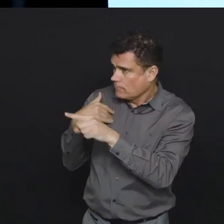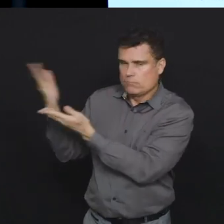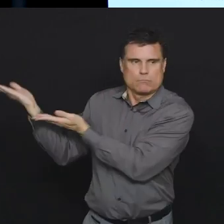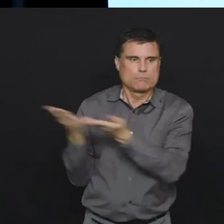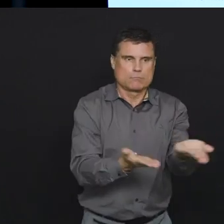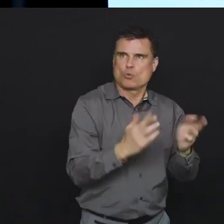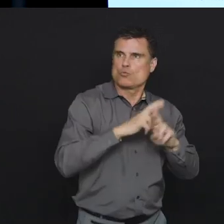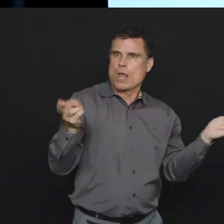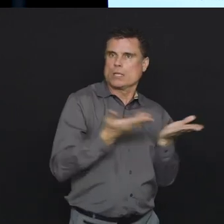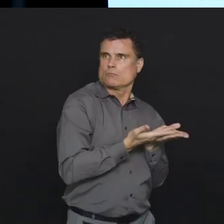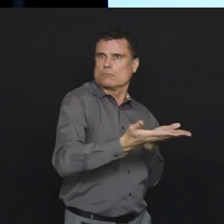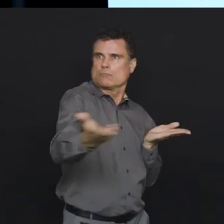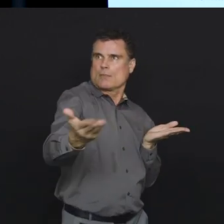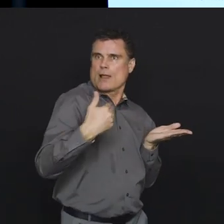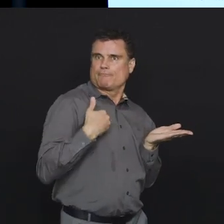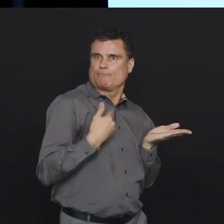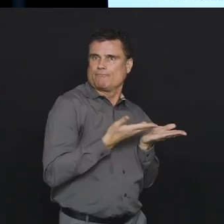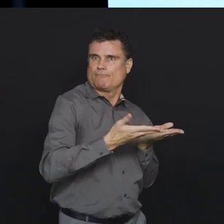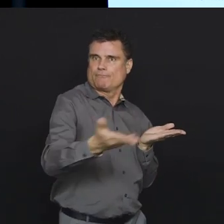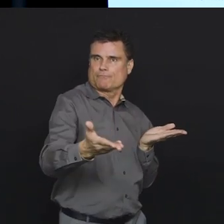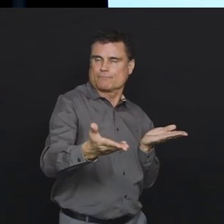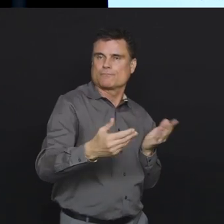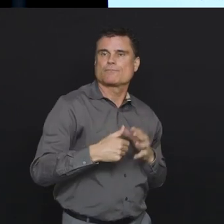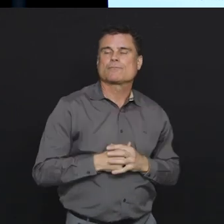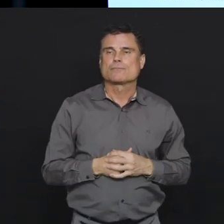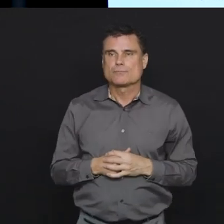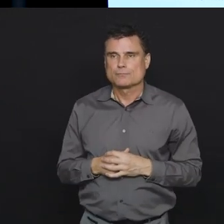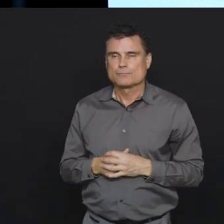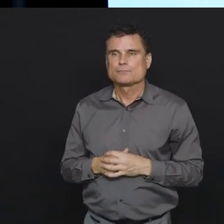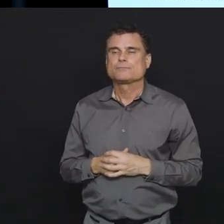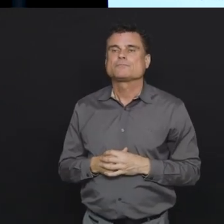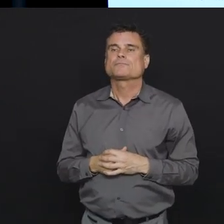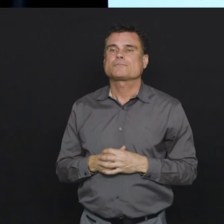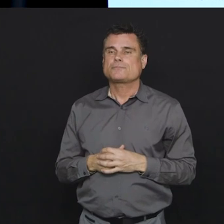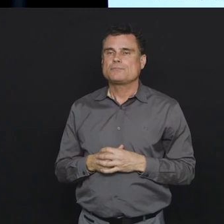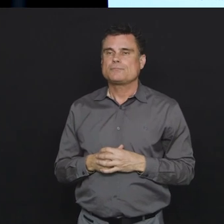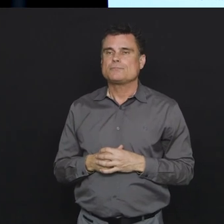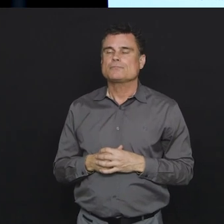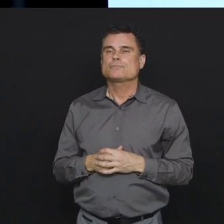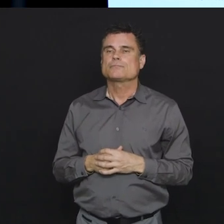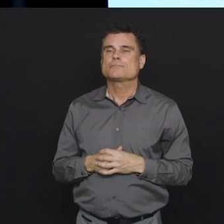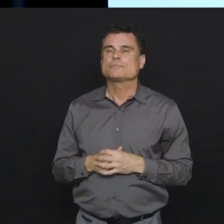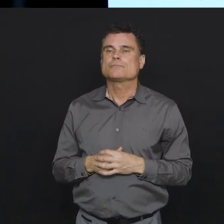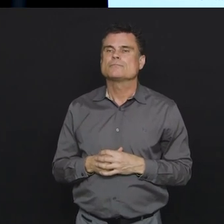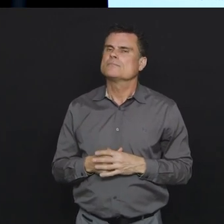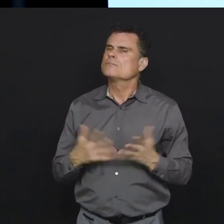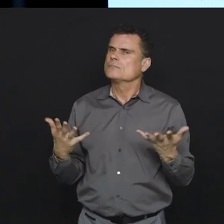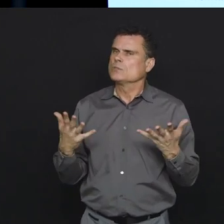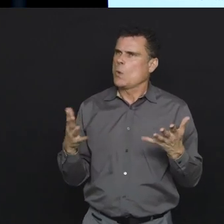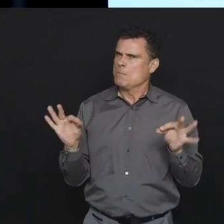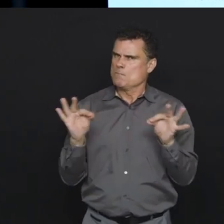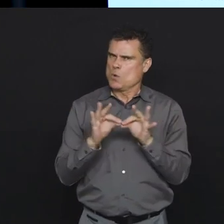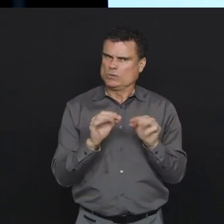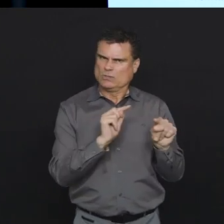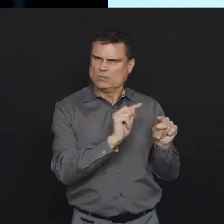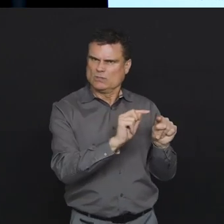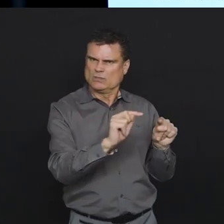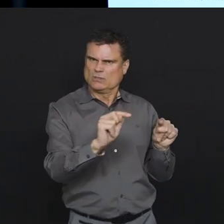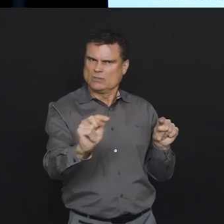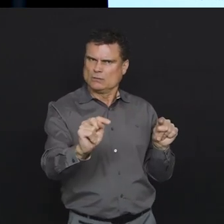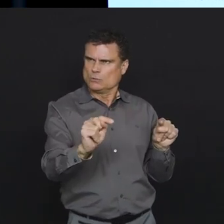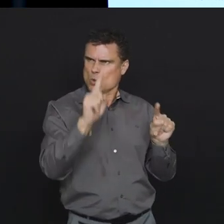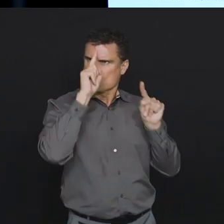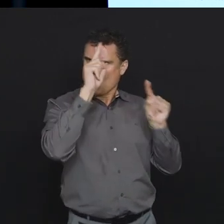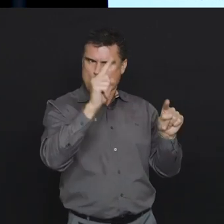out of acute care hospitals to create space, not just space to address COVID-19, but space to ensure that we're ready for